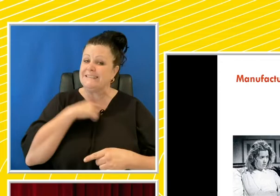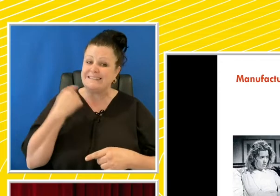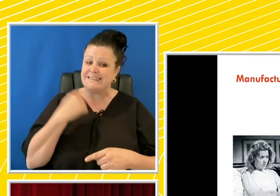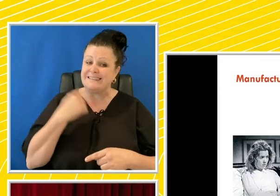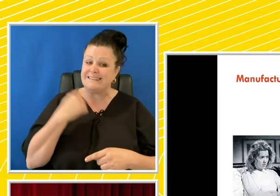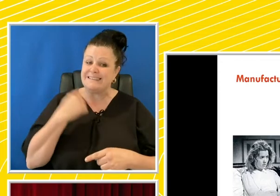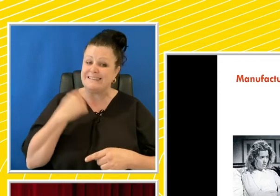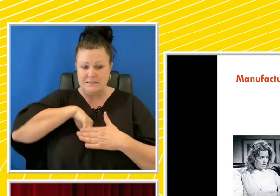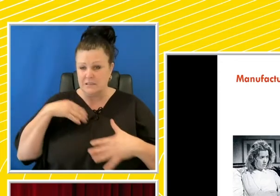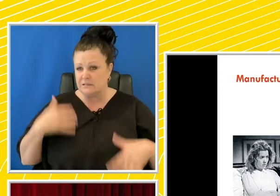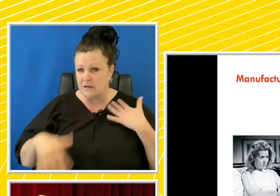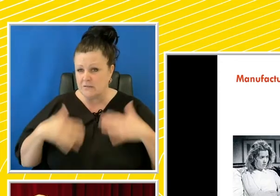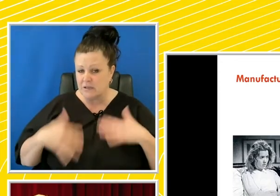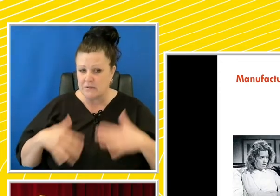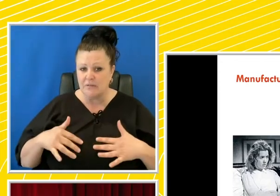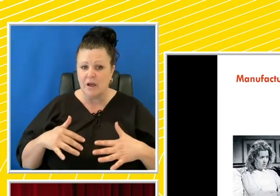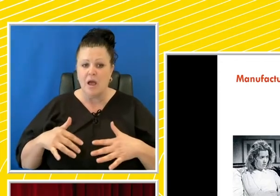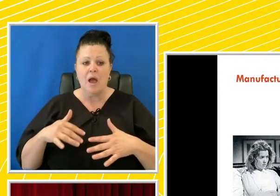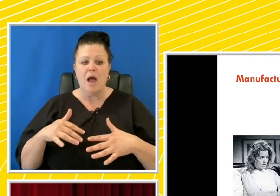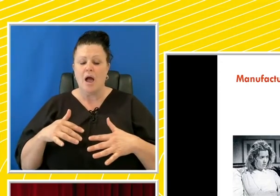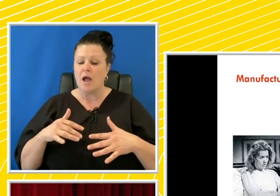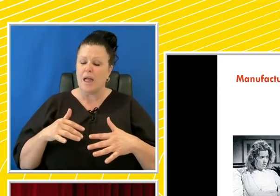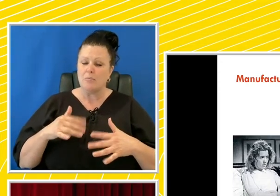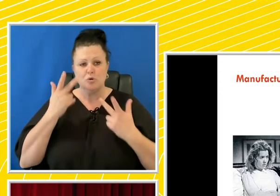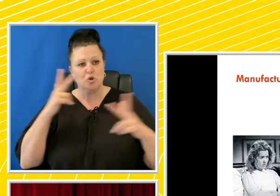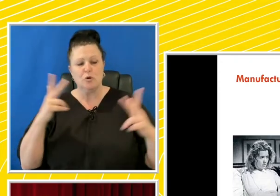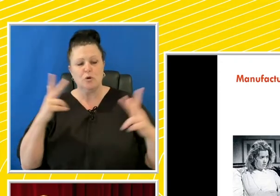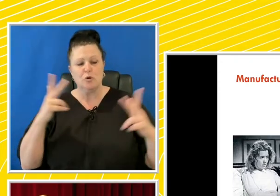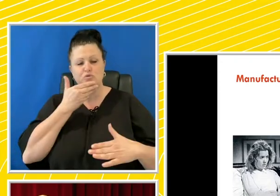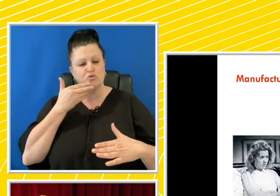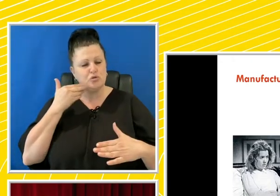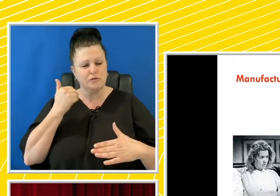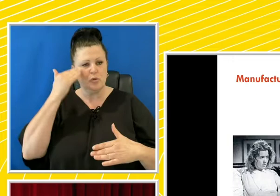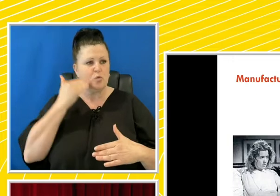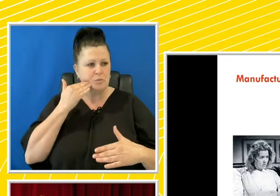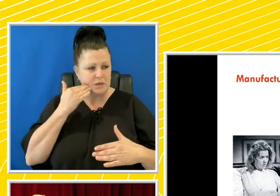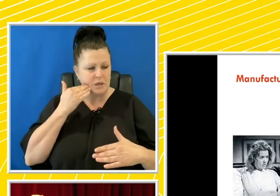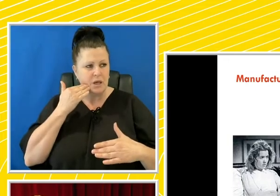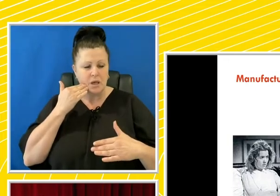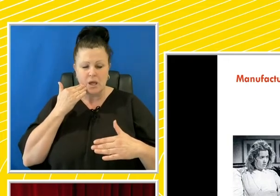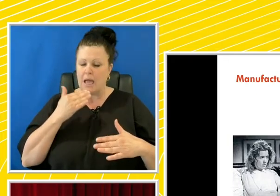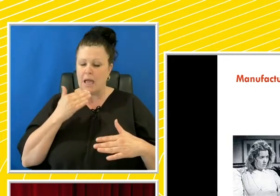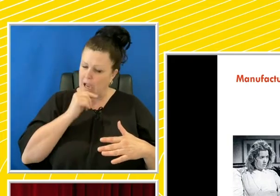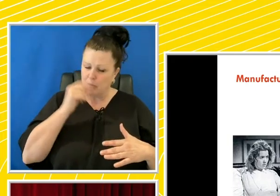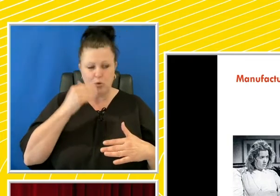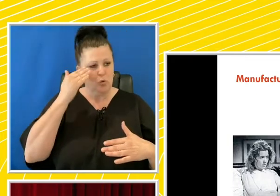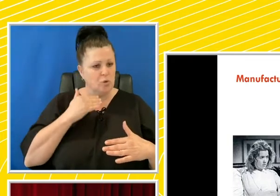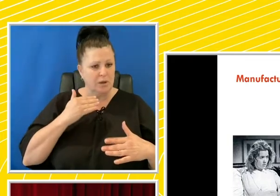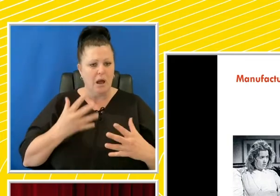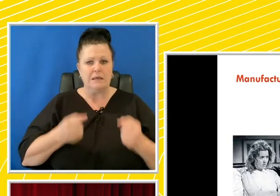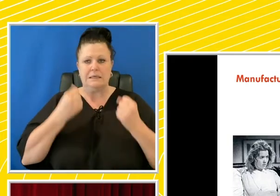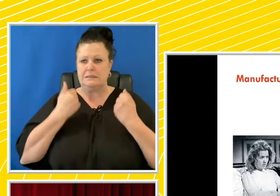by offering up the tragedy of a beautiful and capable female figure struck down by disease, in this case, multiple sclerosis.